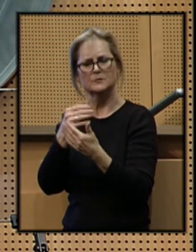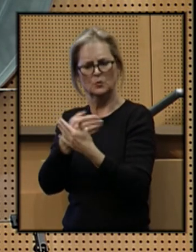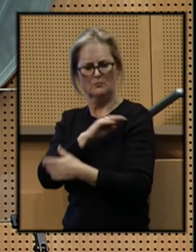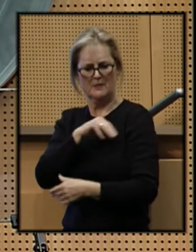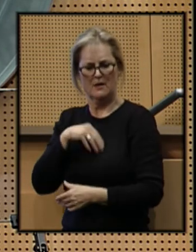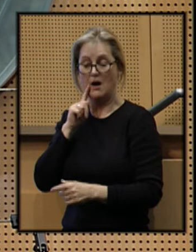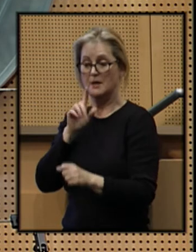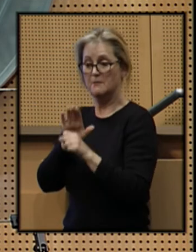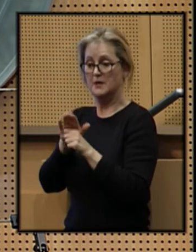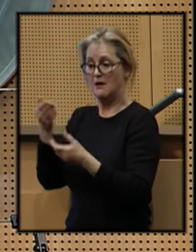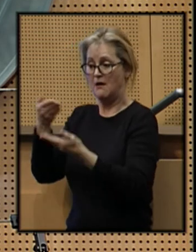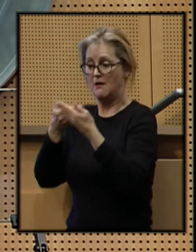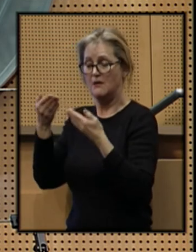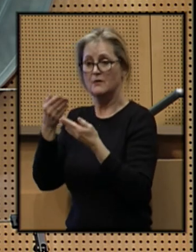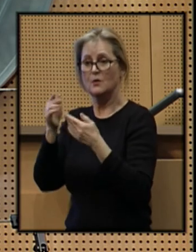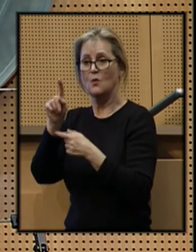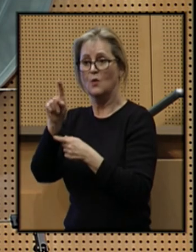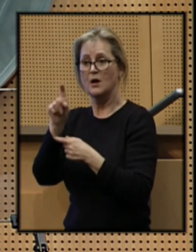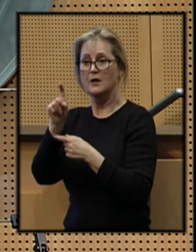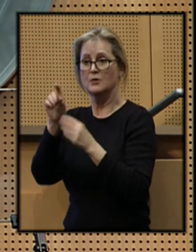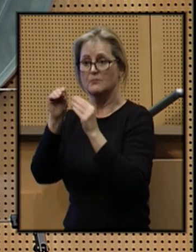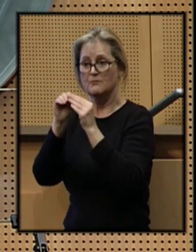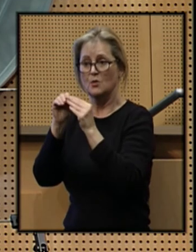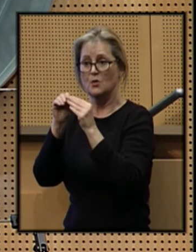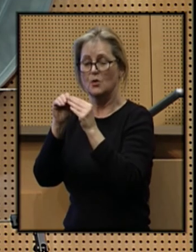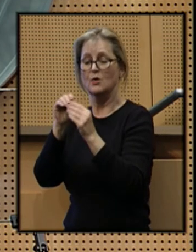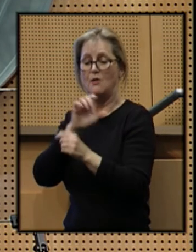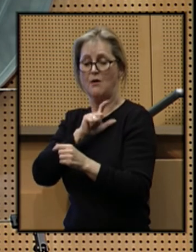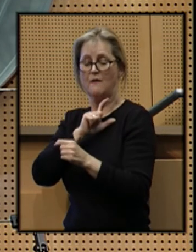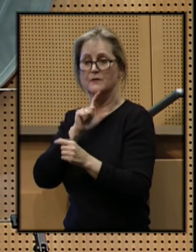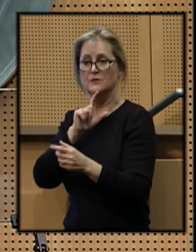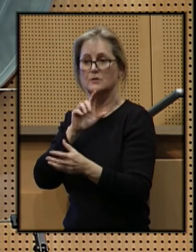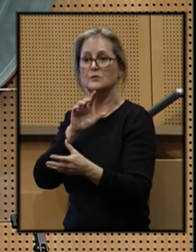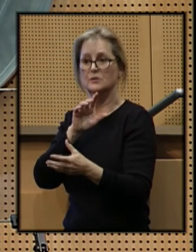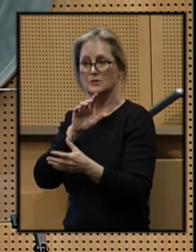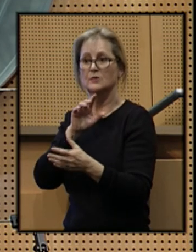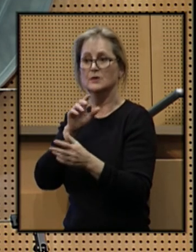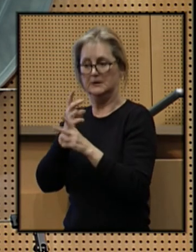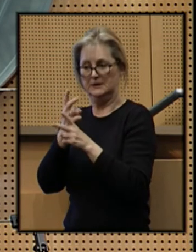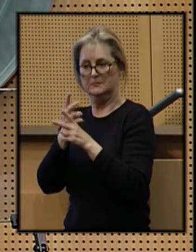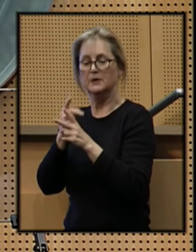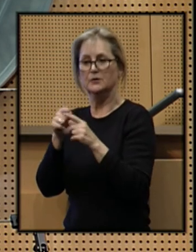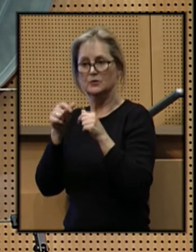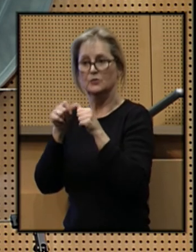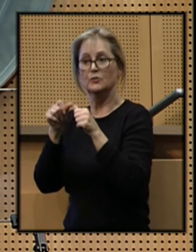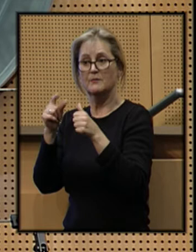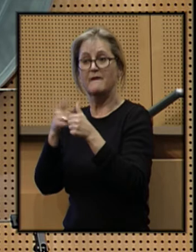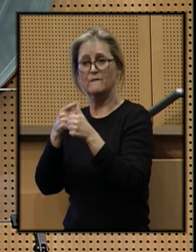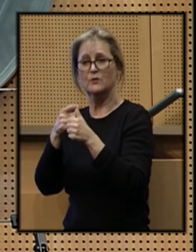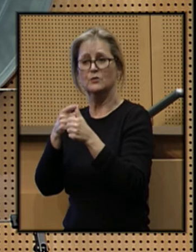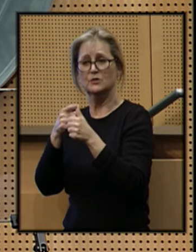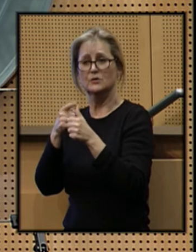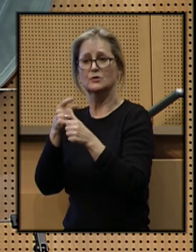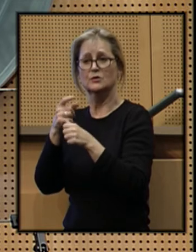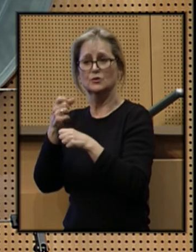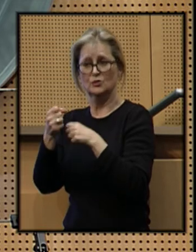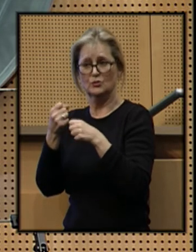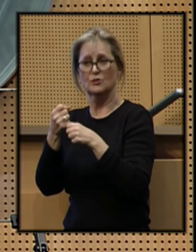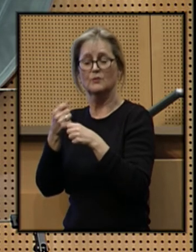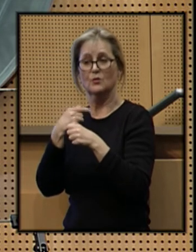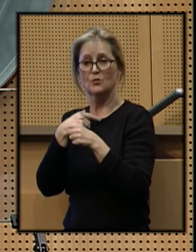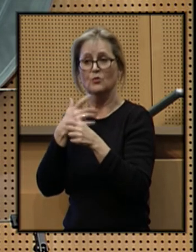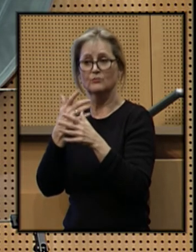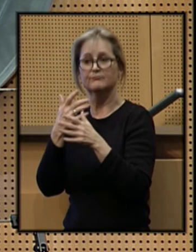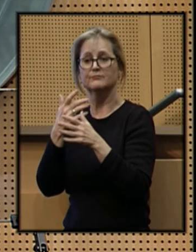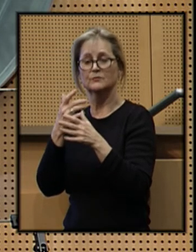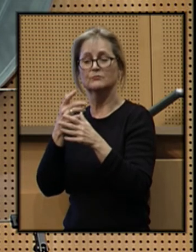committed to hiring 100 more officers over attrition during my first term. We are on track